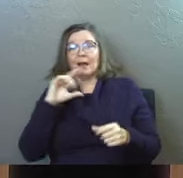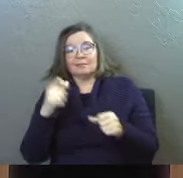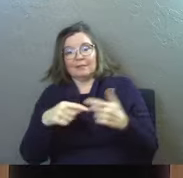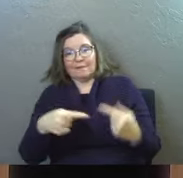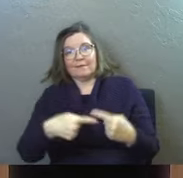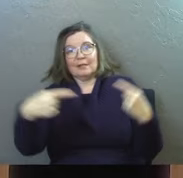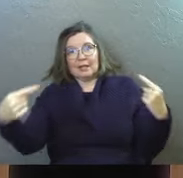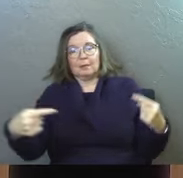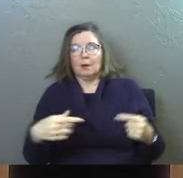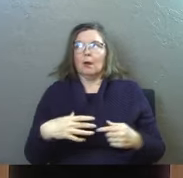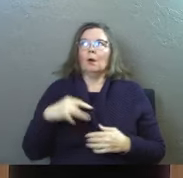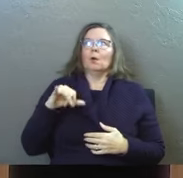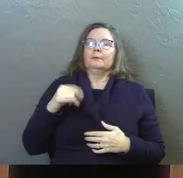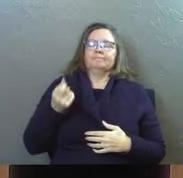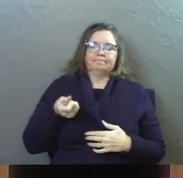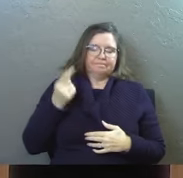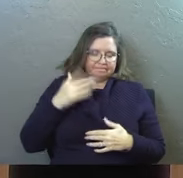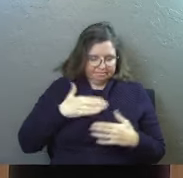Gideon's like okay I guess I'll go